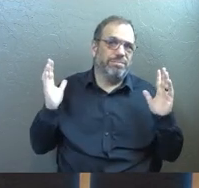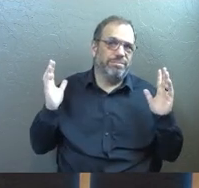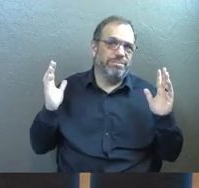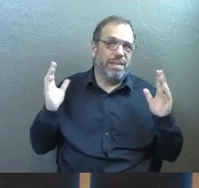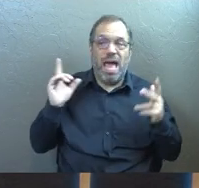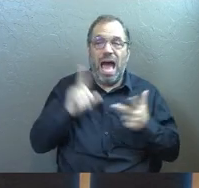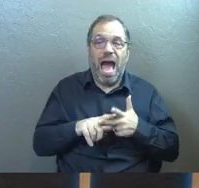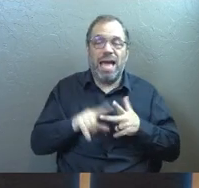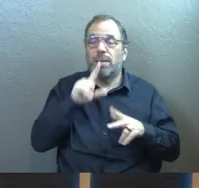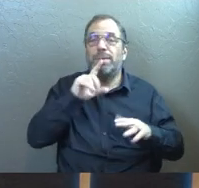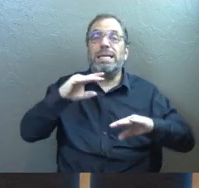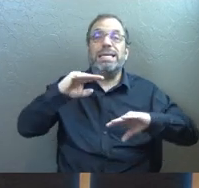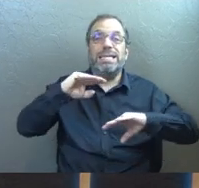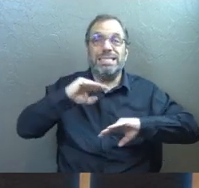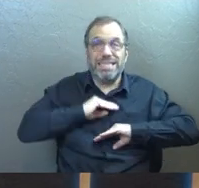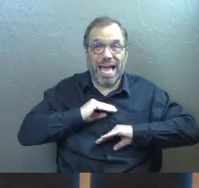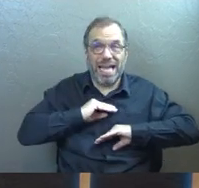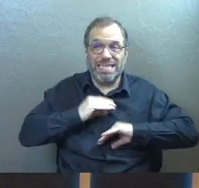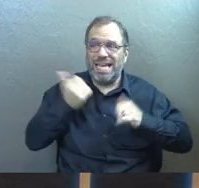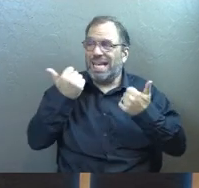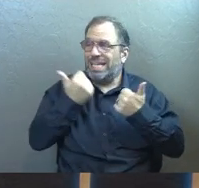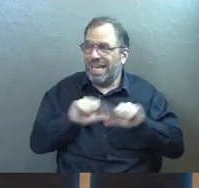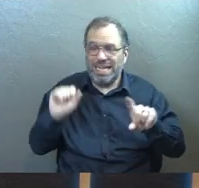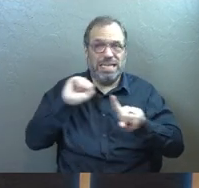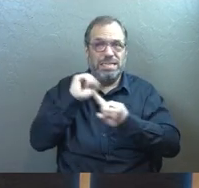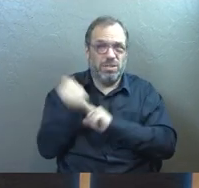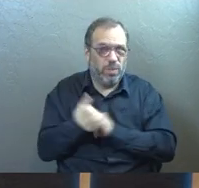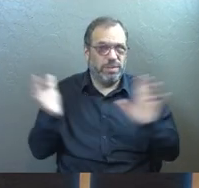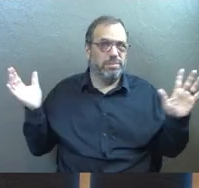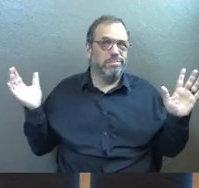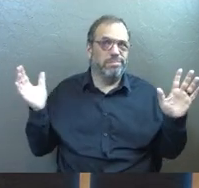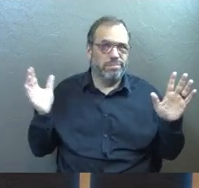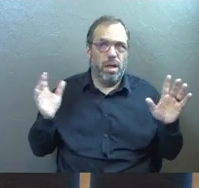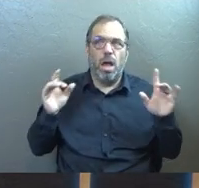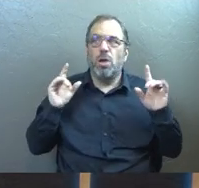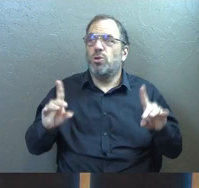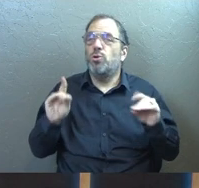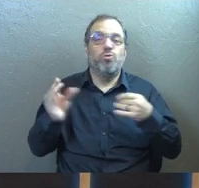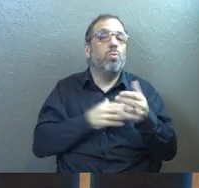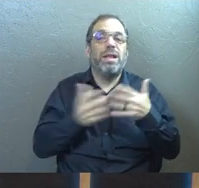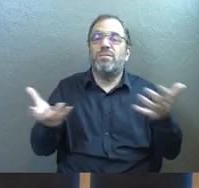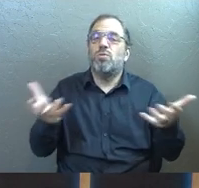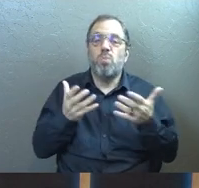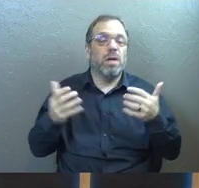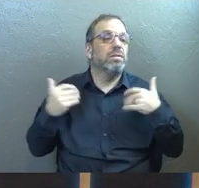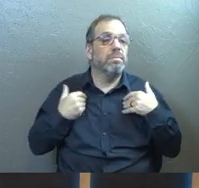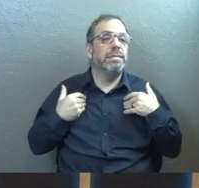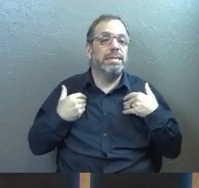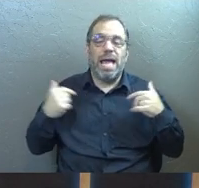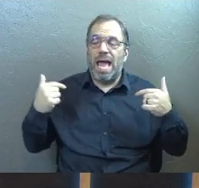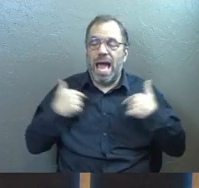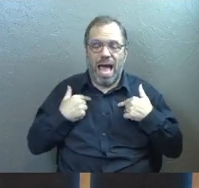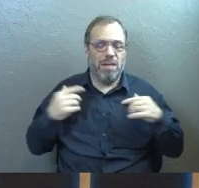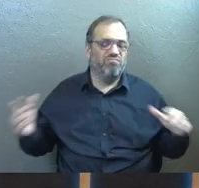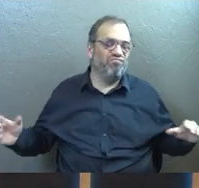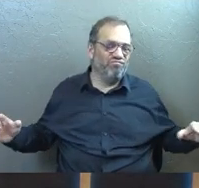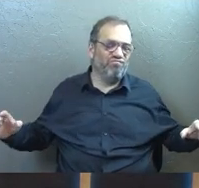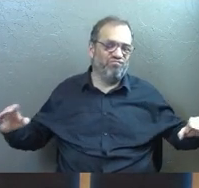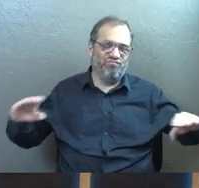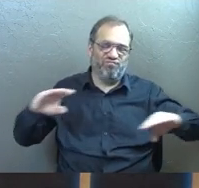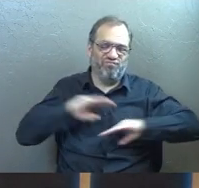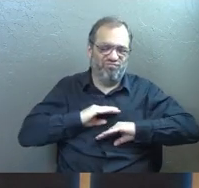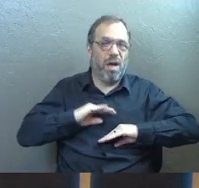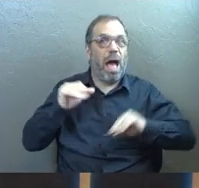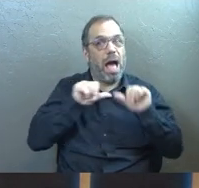I can be content in any situation. You can do whatever you want to me and I am absolutely